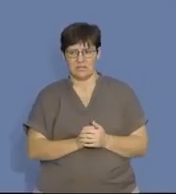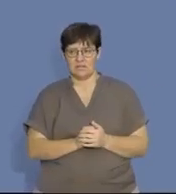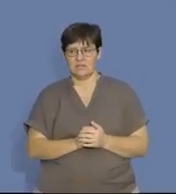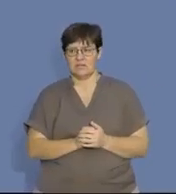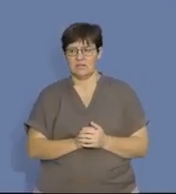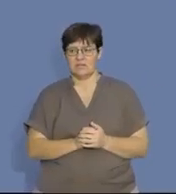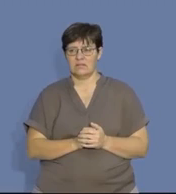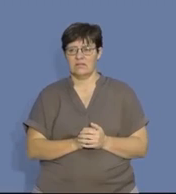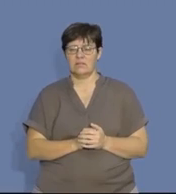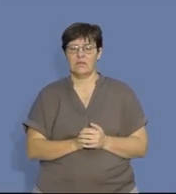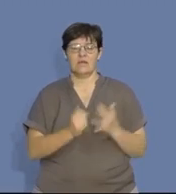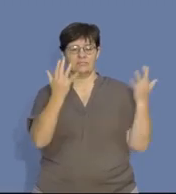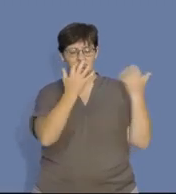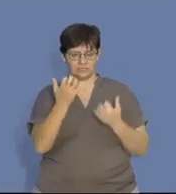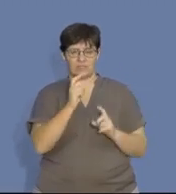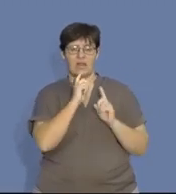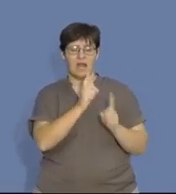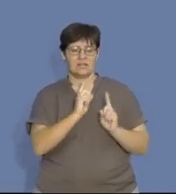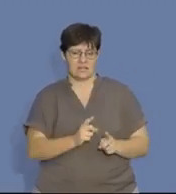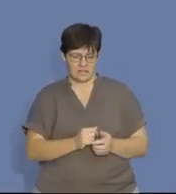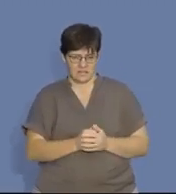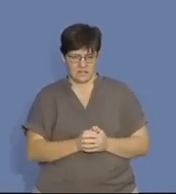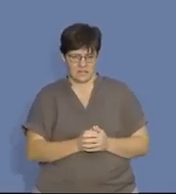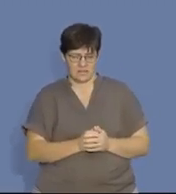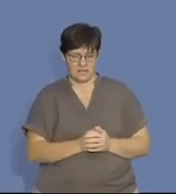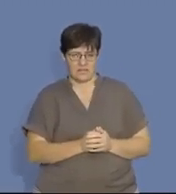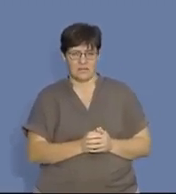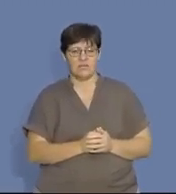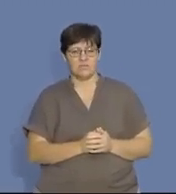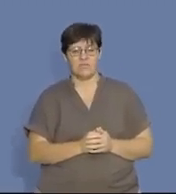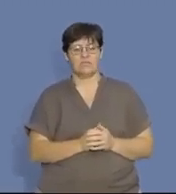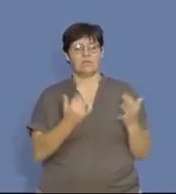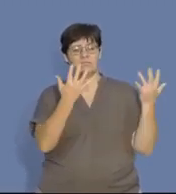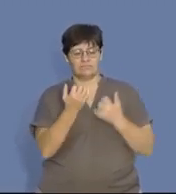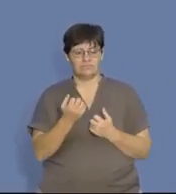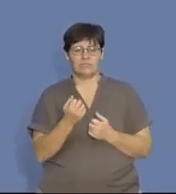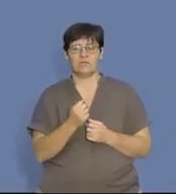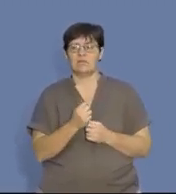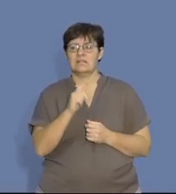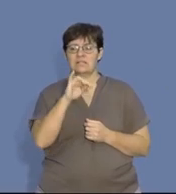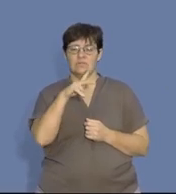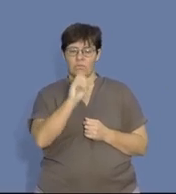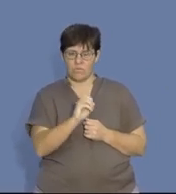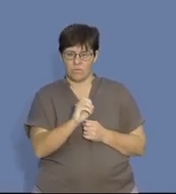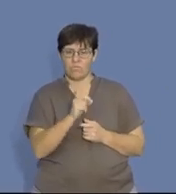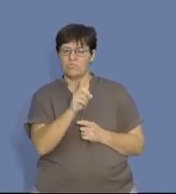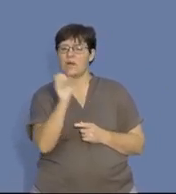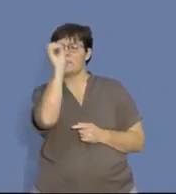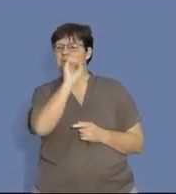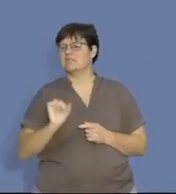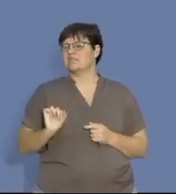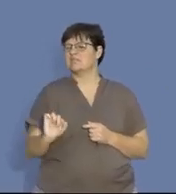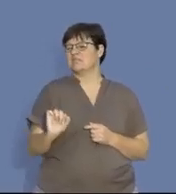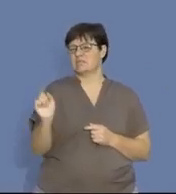as you can see, I filled in my answer at the top. So, let's now calculate for Tino, what is his percentage